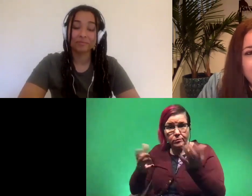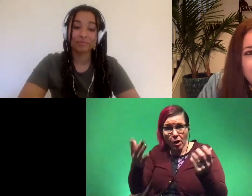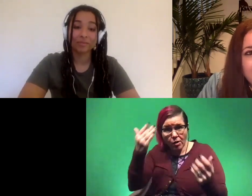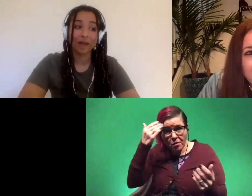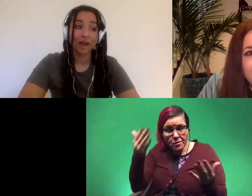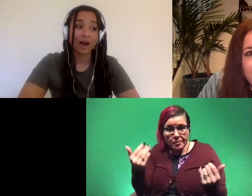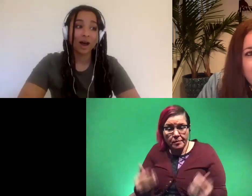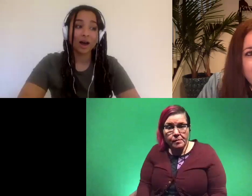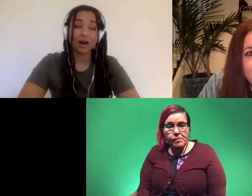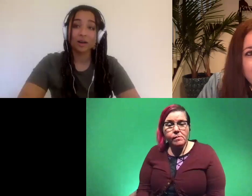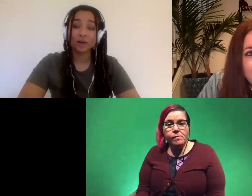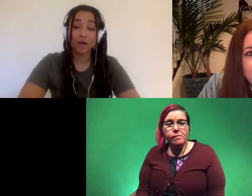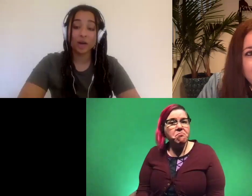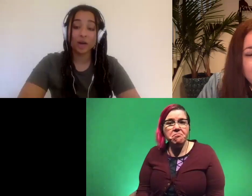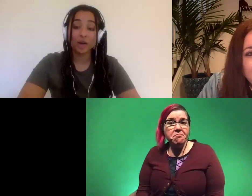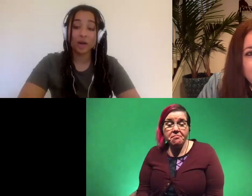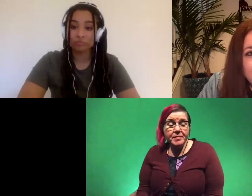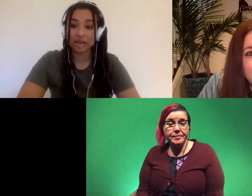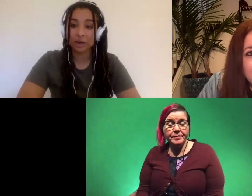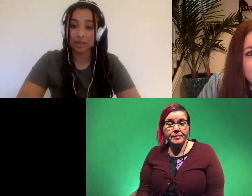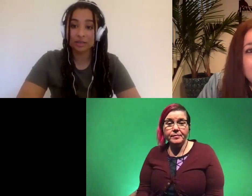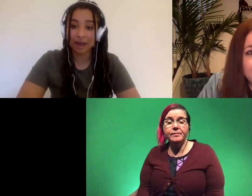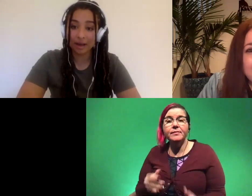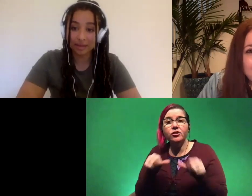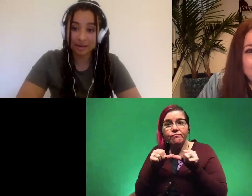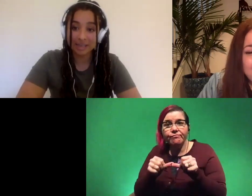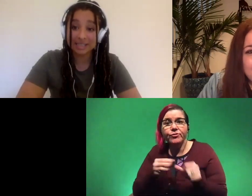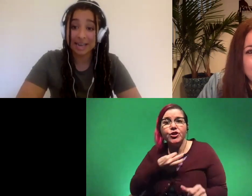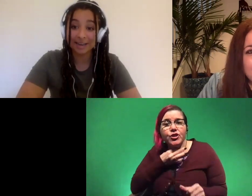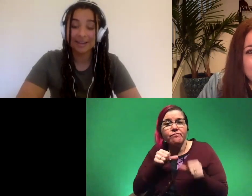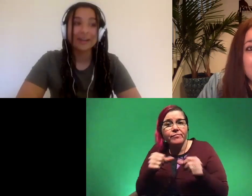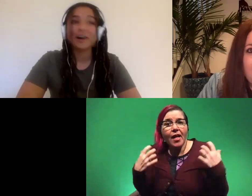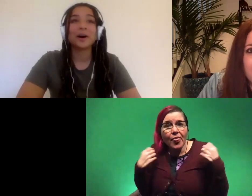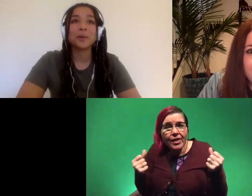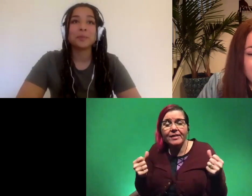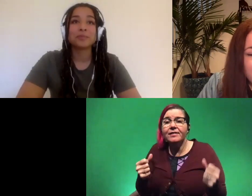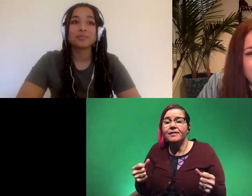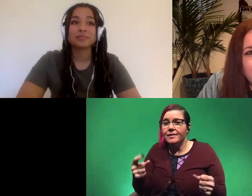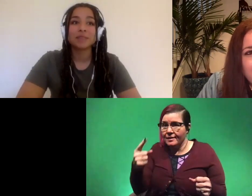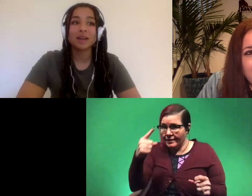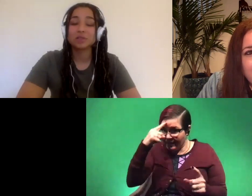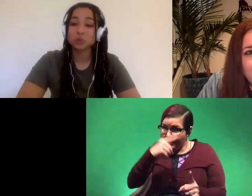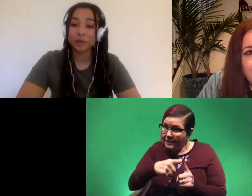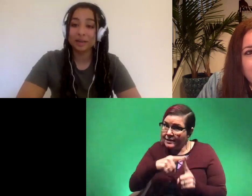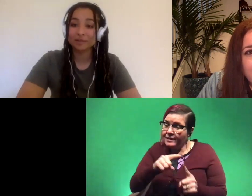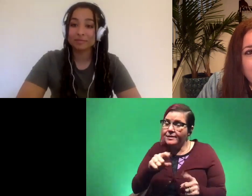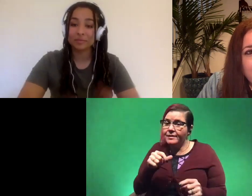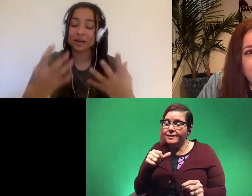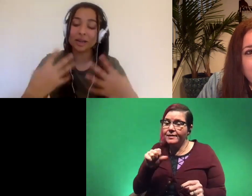that you'd like us to know about oh no i just want everyone stay curious stay healthy and sane um yeah just